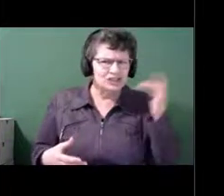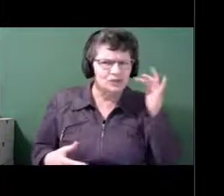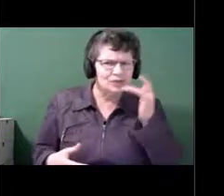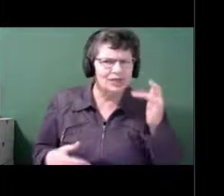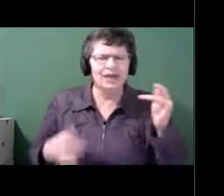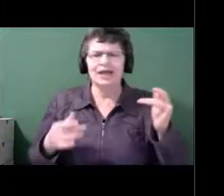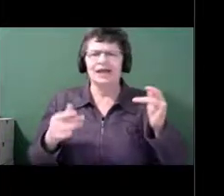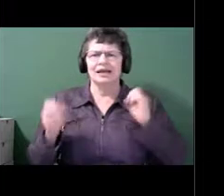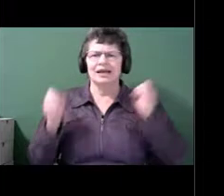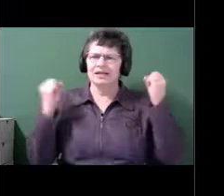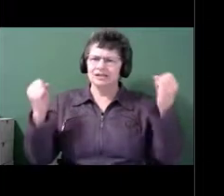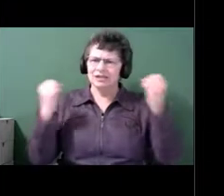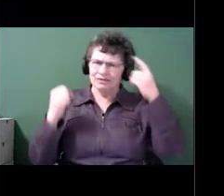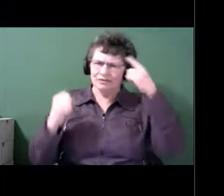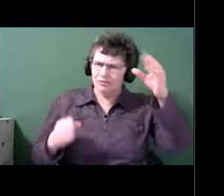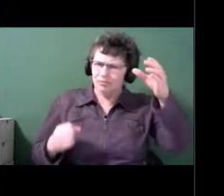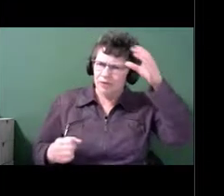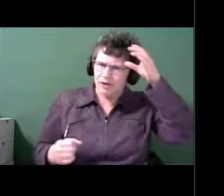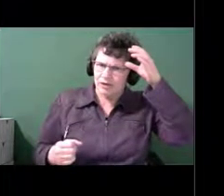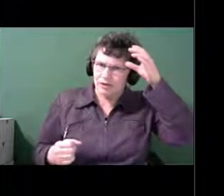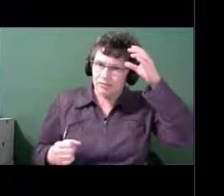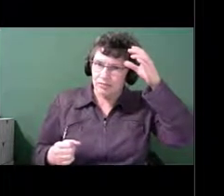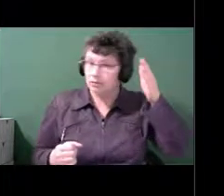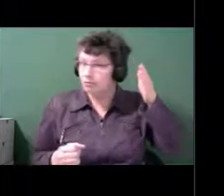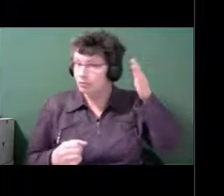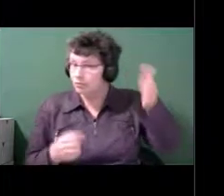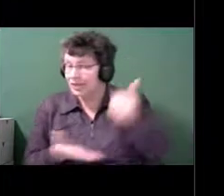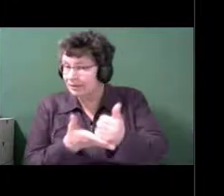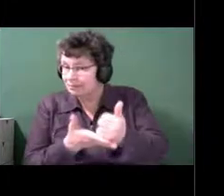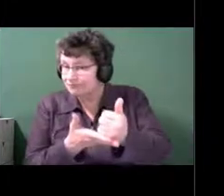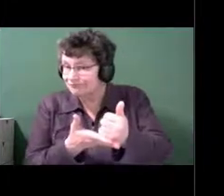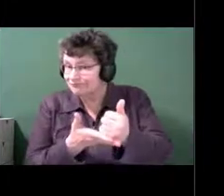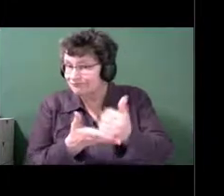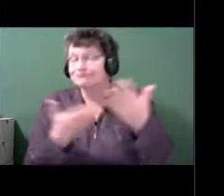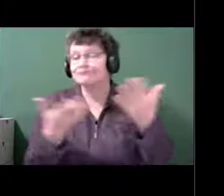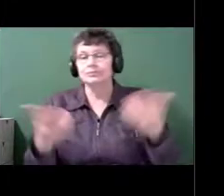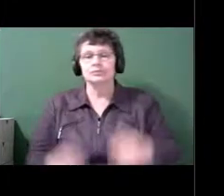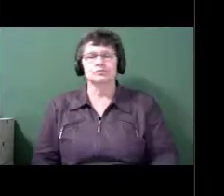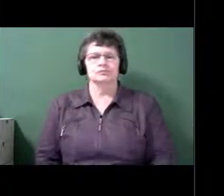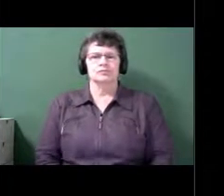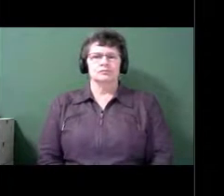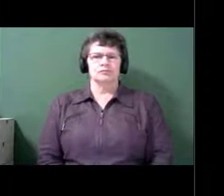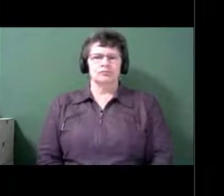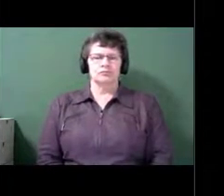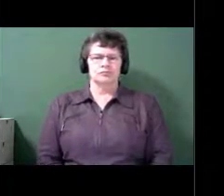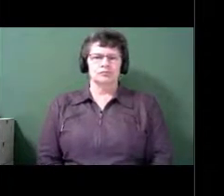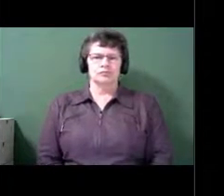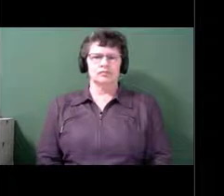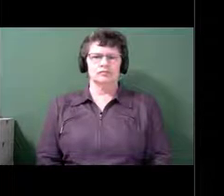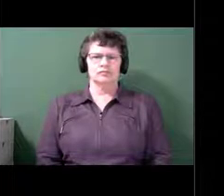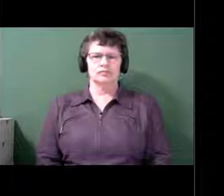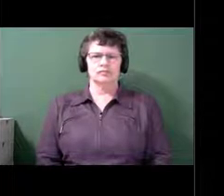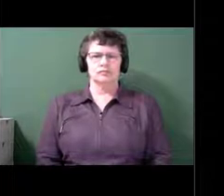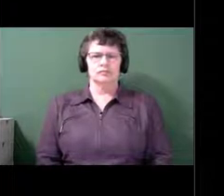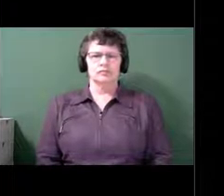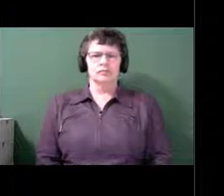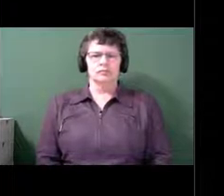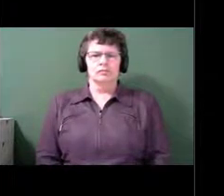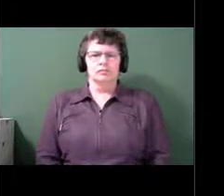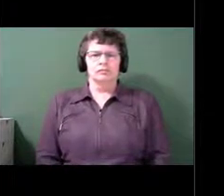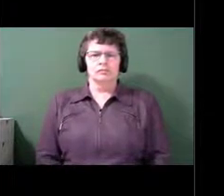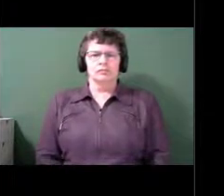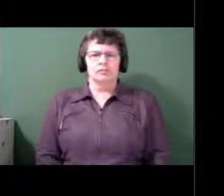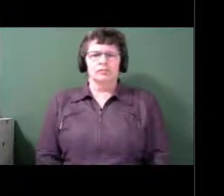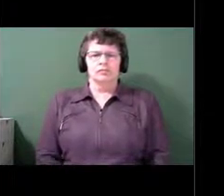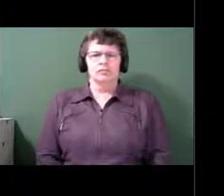Let's go to the next slide. All right. right. So one of the things, one of the things that is kind of